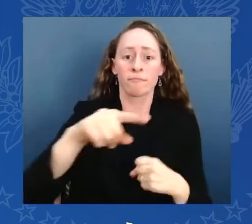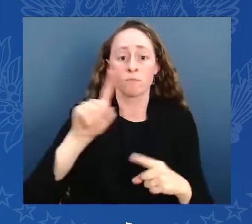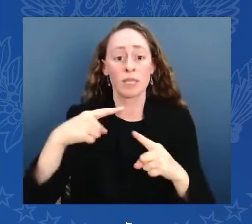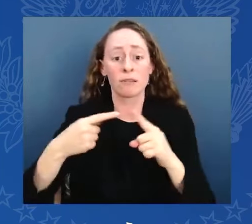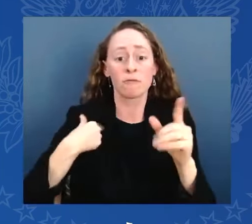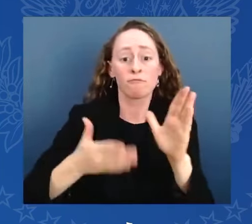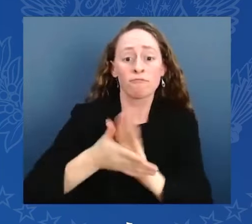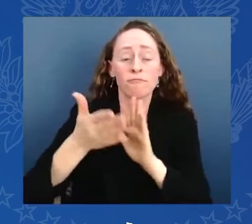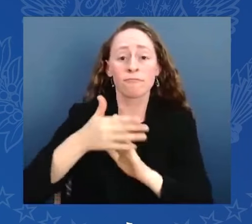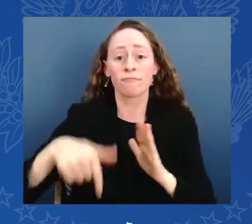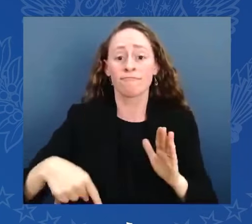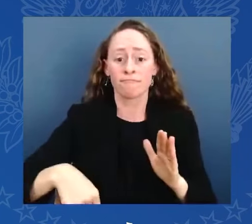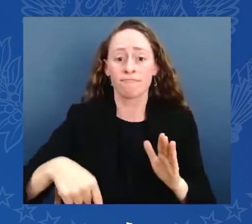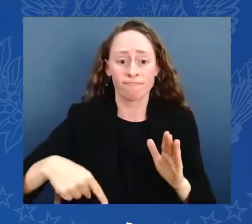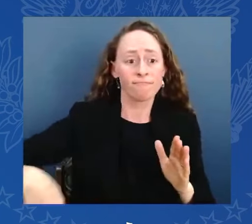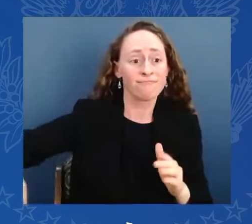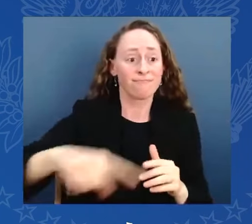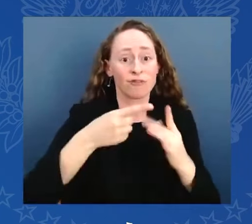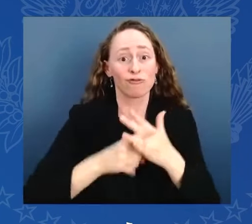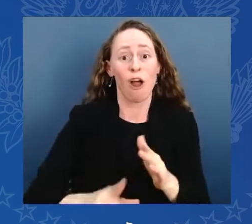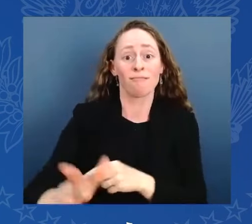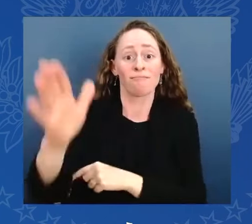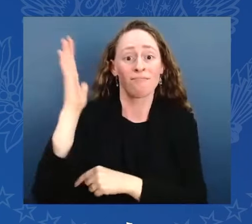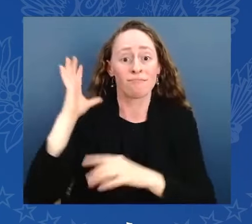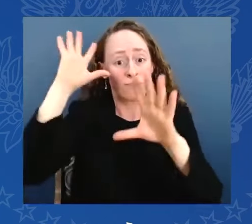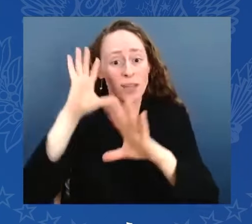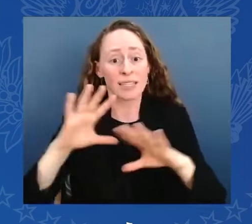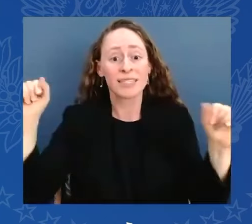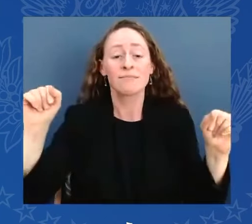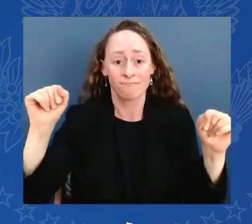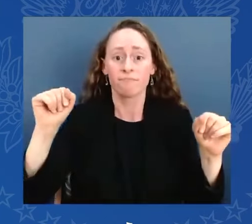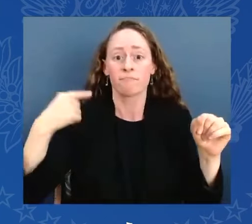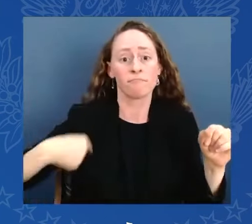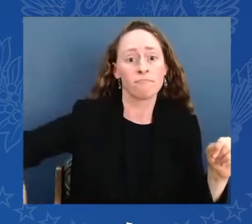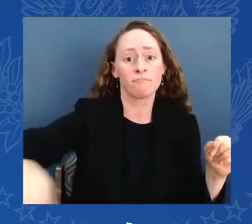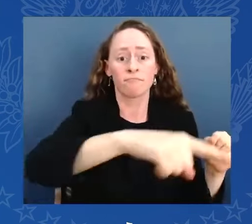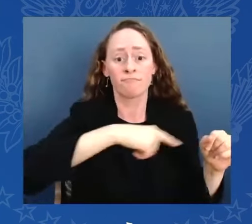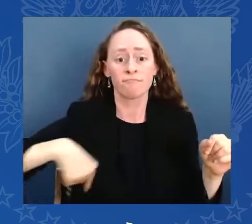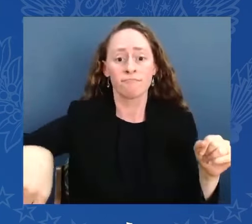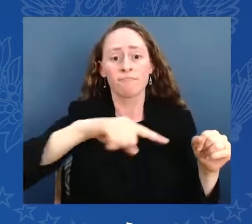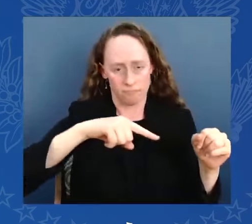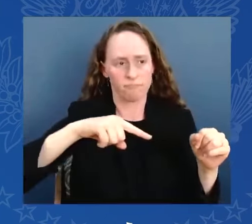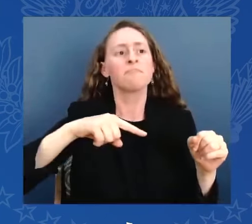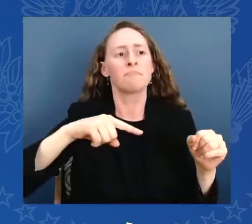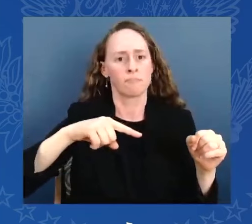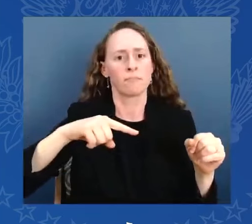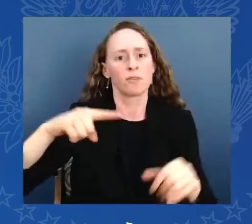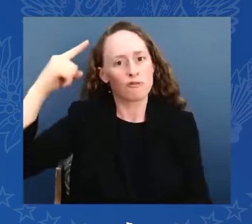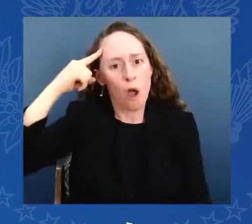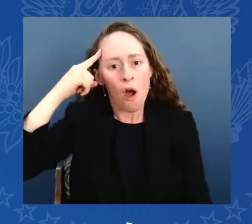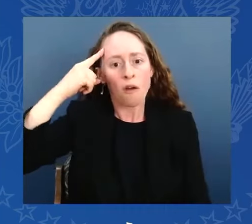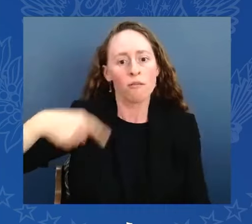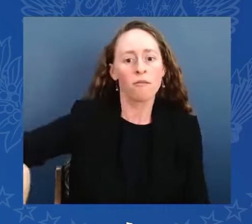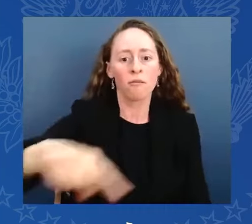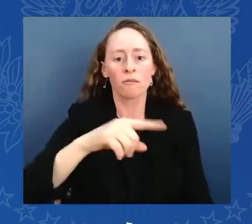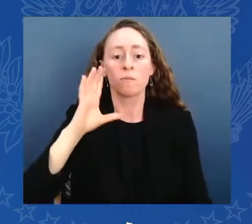inevitably — would inevitably pass the United — surpass the United States. That's not the case anymore. And I'm going